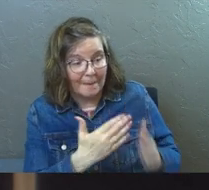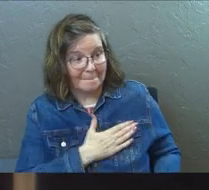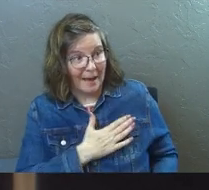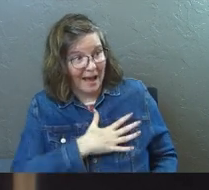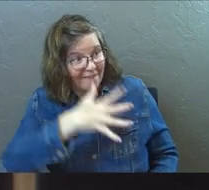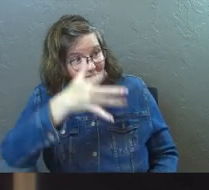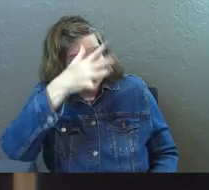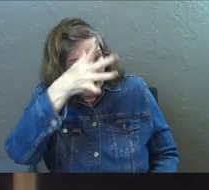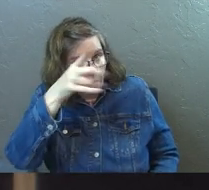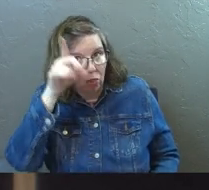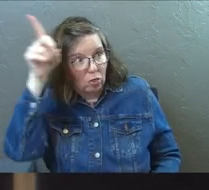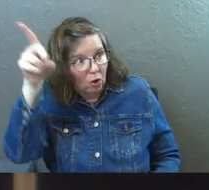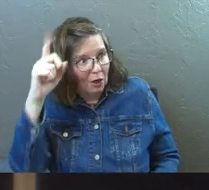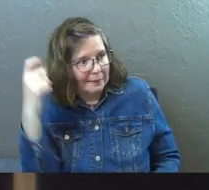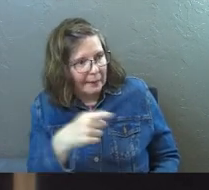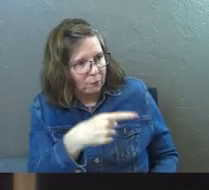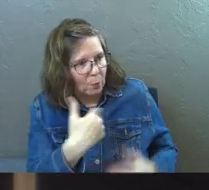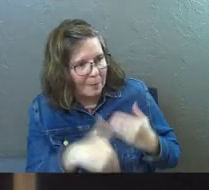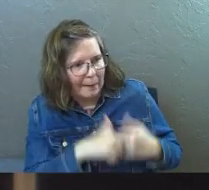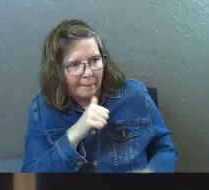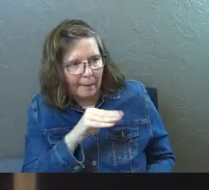My father did.